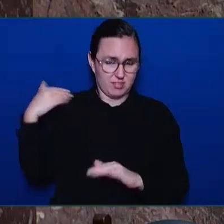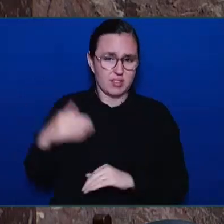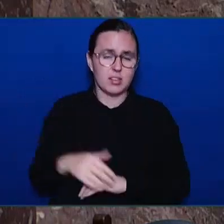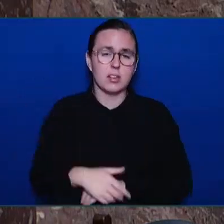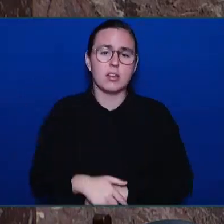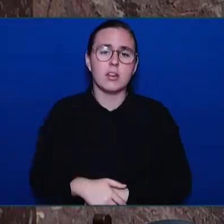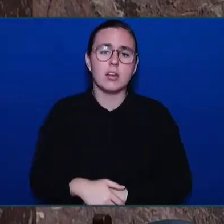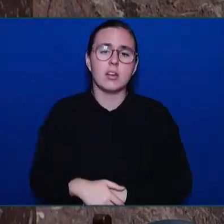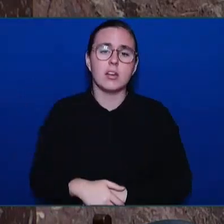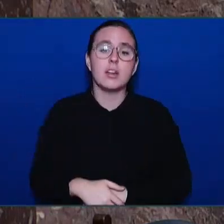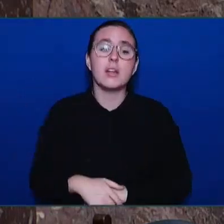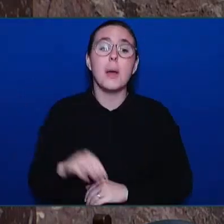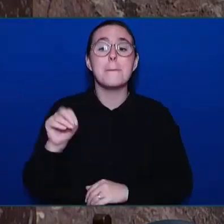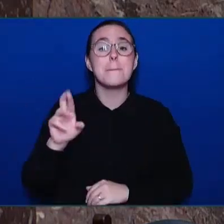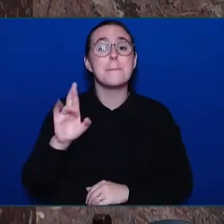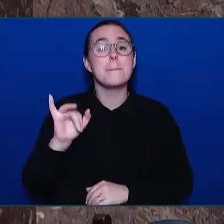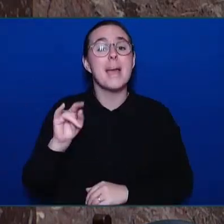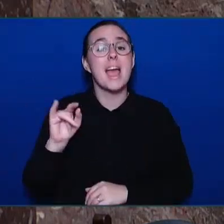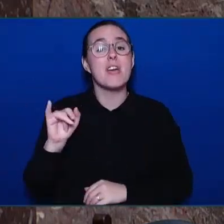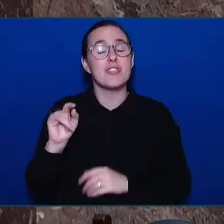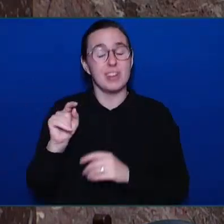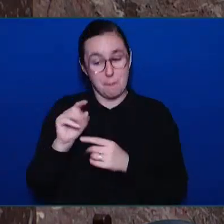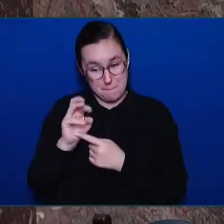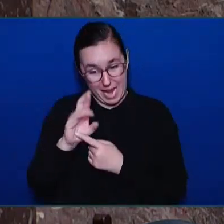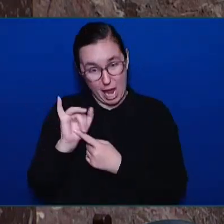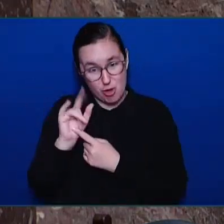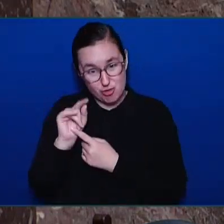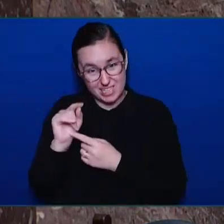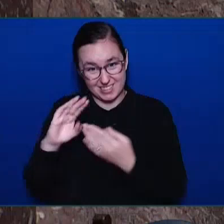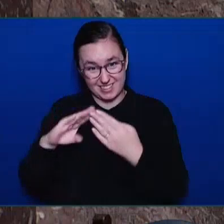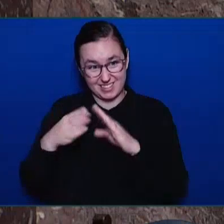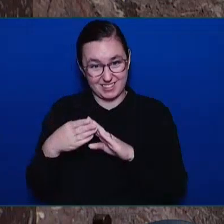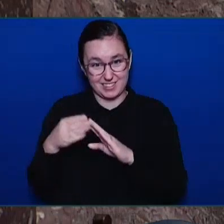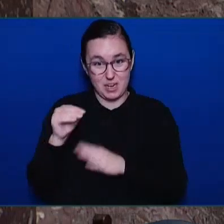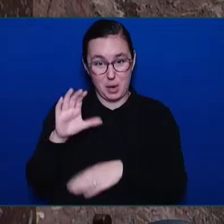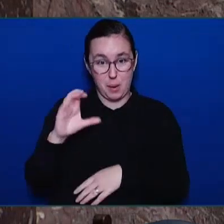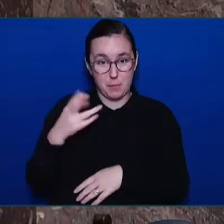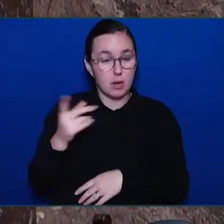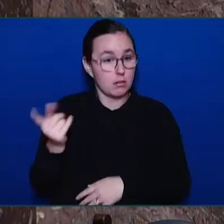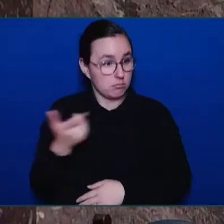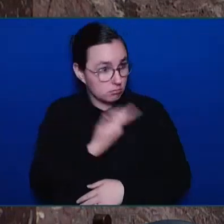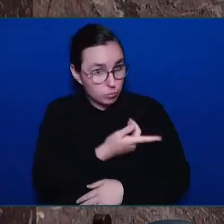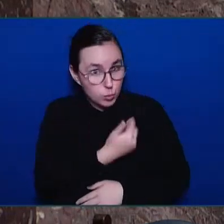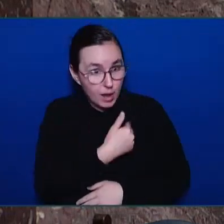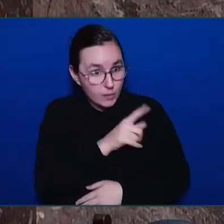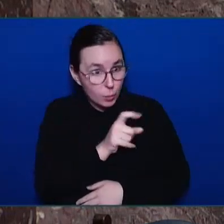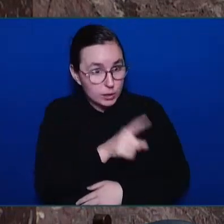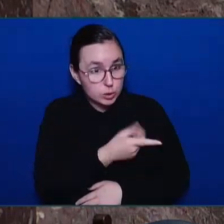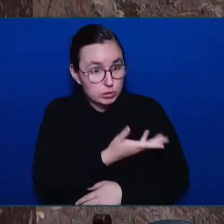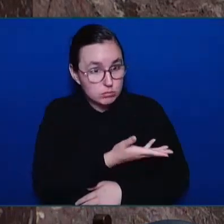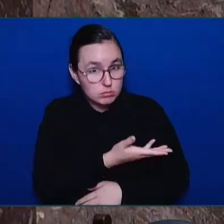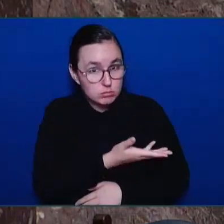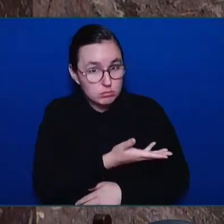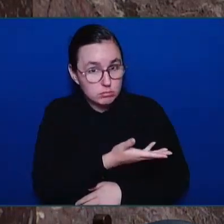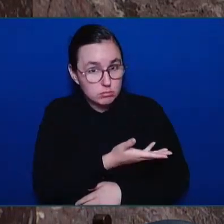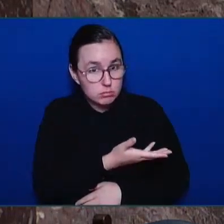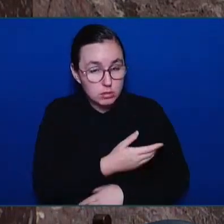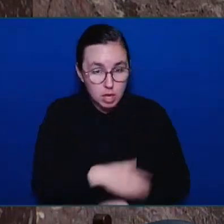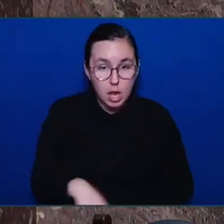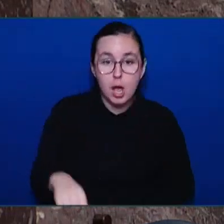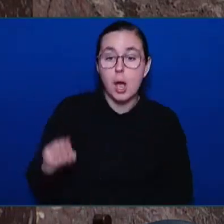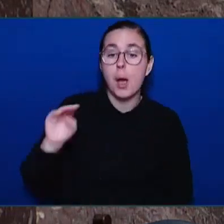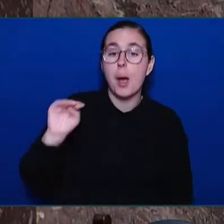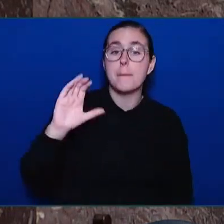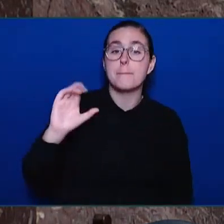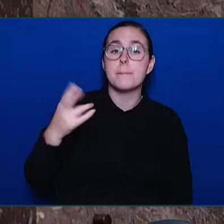protesting this, trying to get action from the government. I know the government members routinely like to